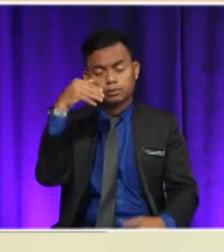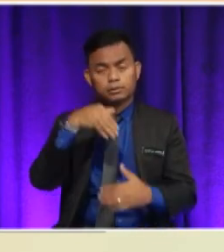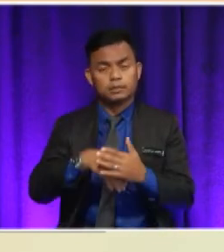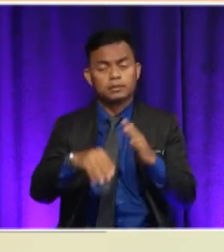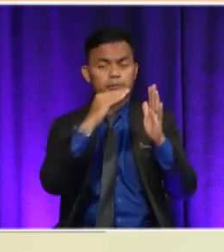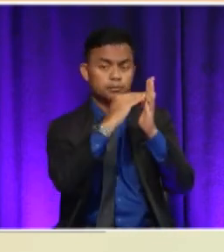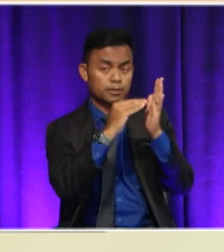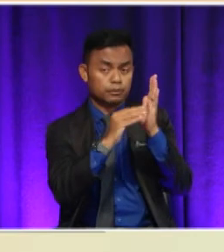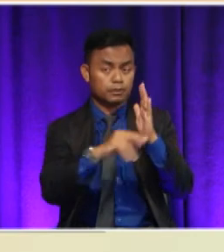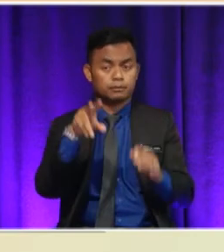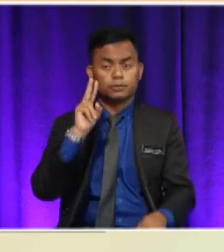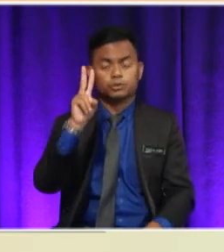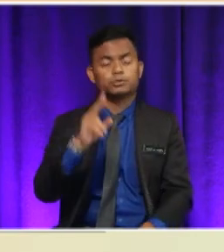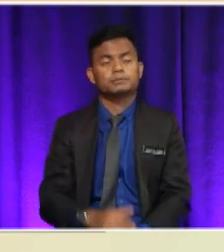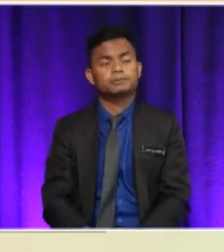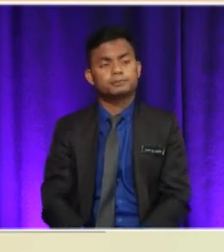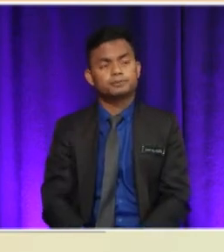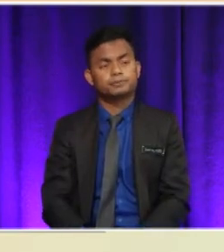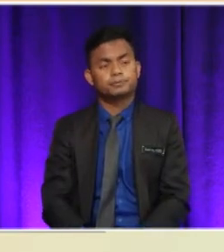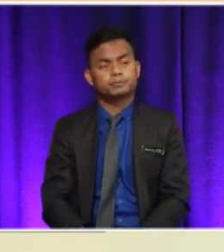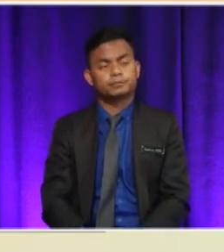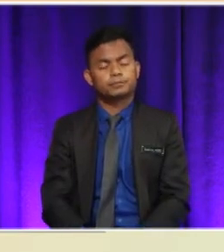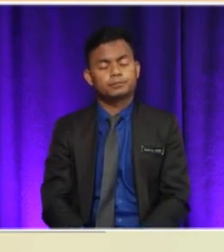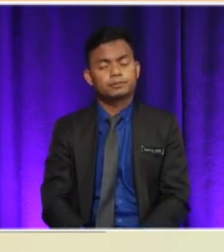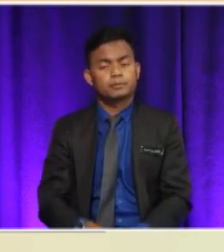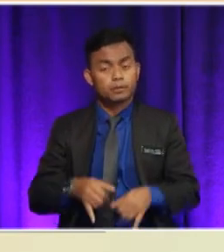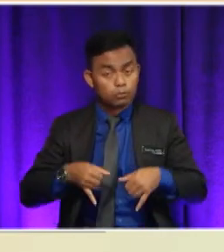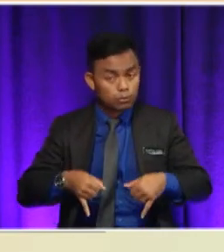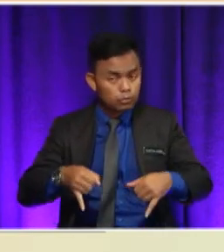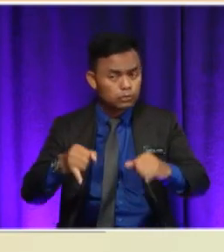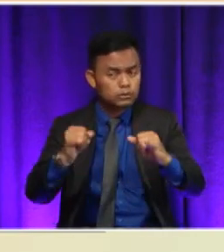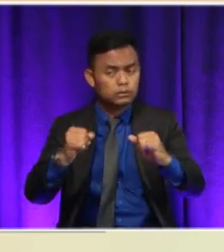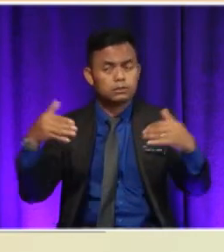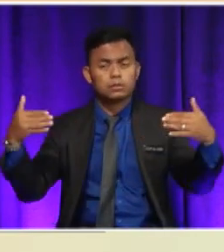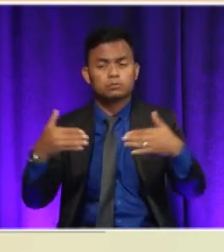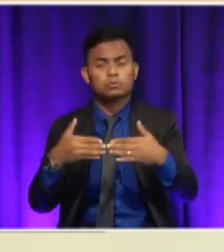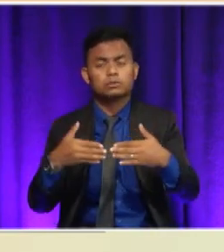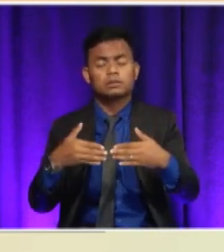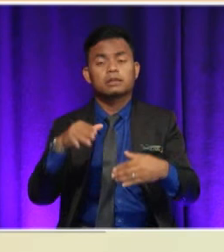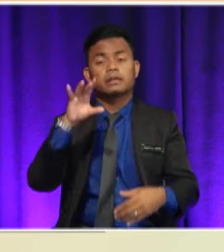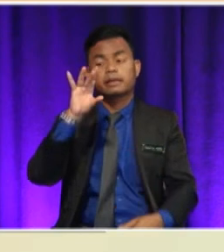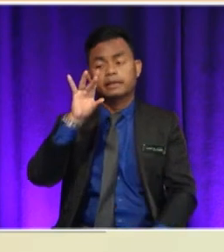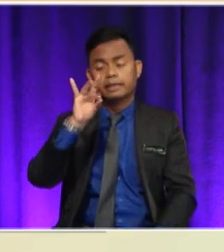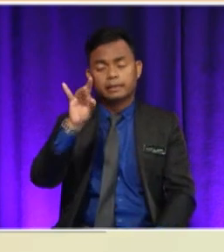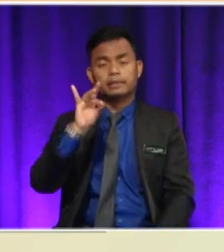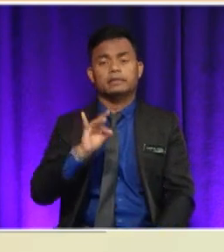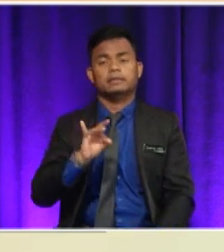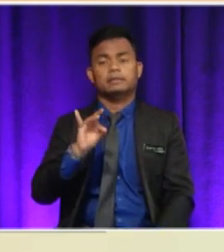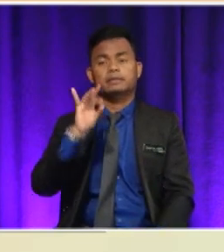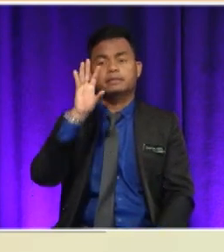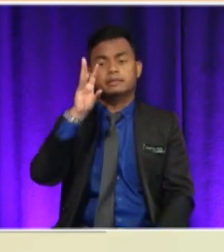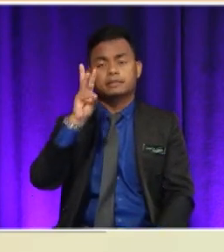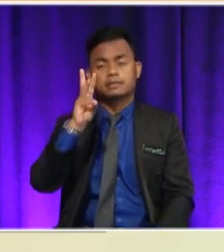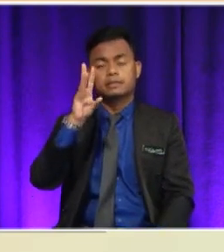He had been walking continuously for 860 days. So like what Aisyah said, it's